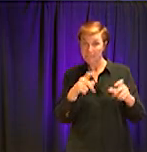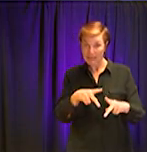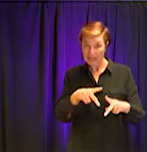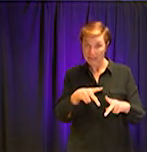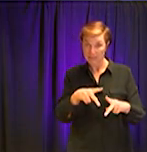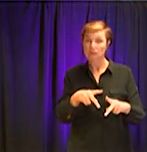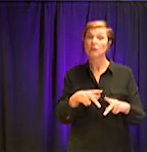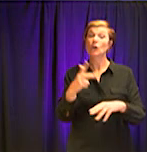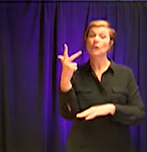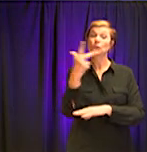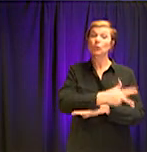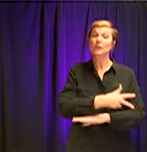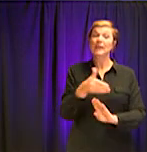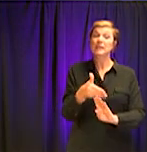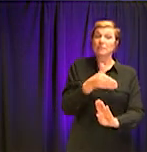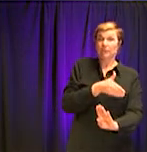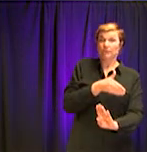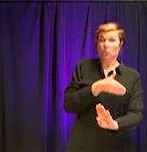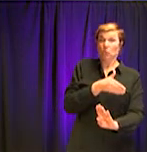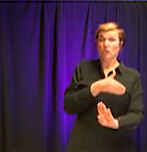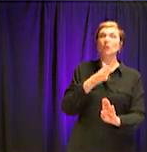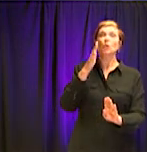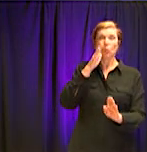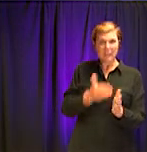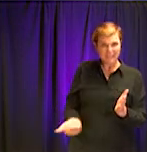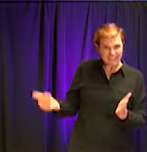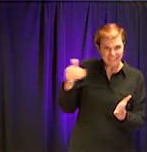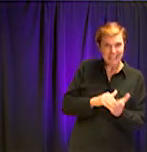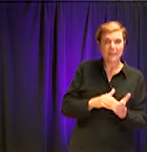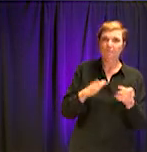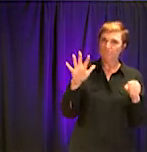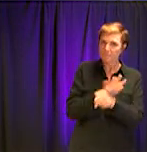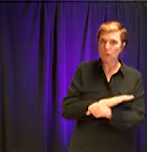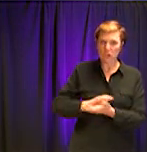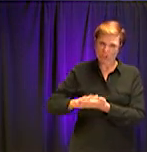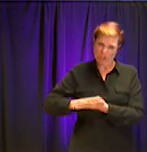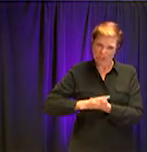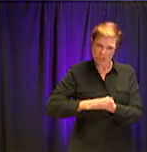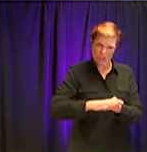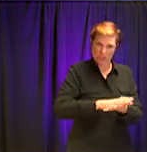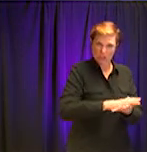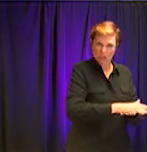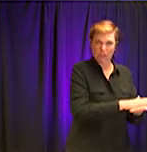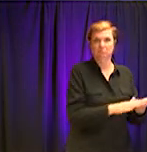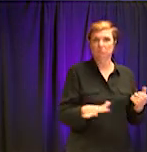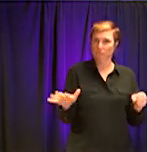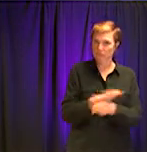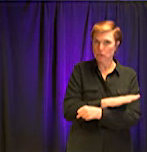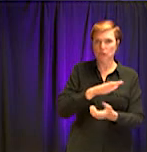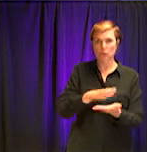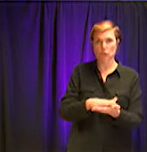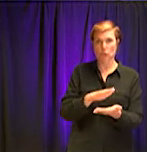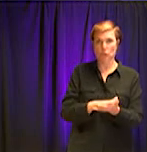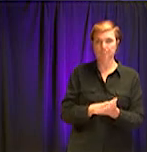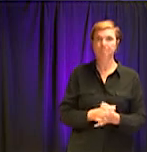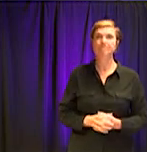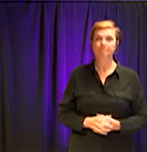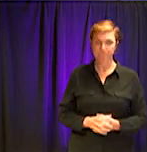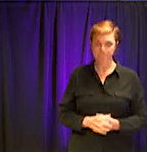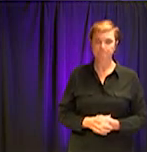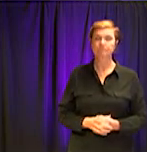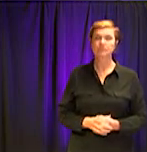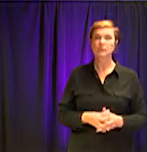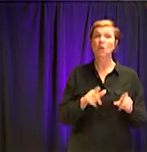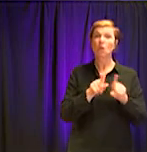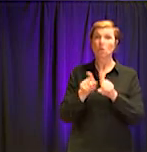we go back into that building, we're going to go back in again, and we're going to clean those buildings a second round. We are also, we've cleaned